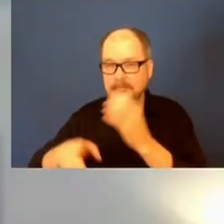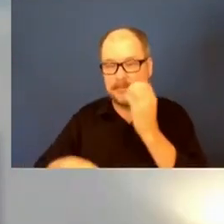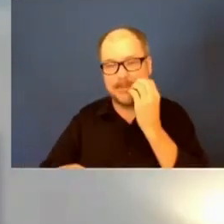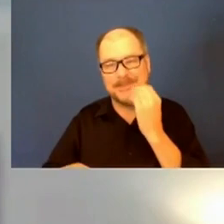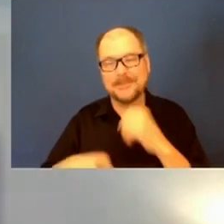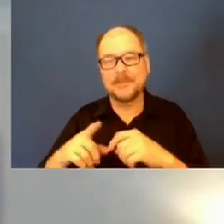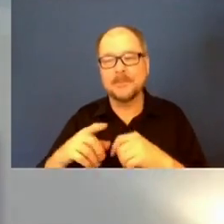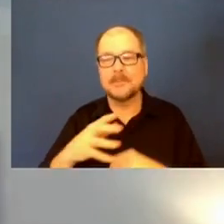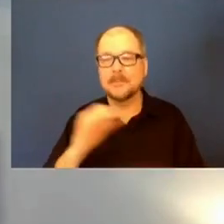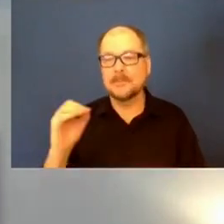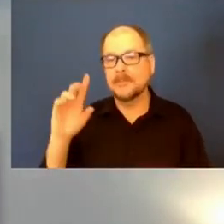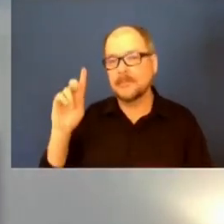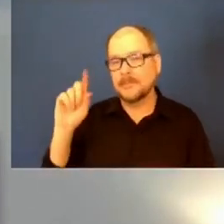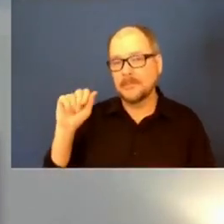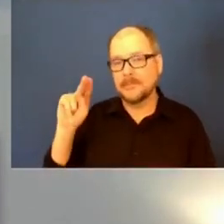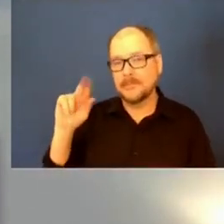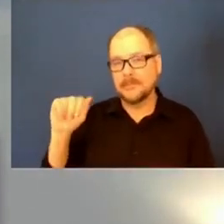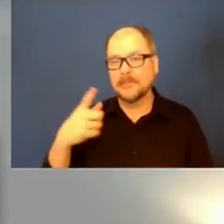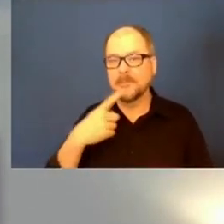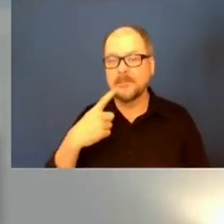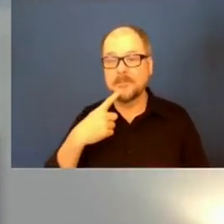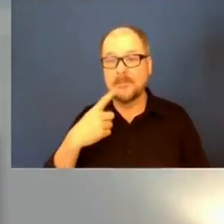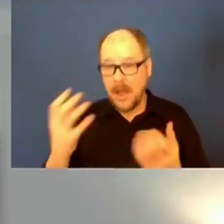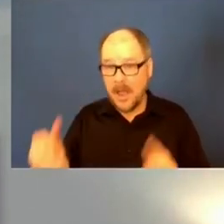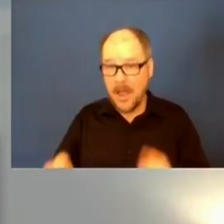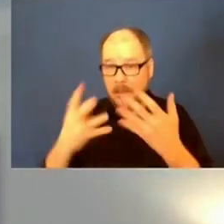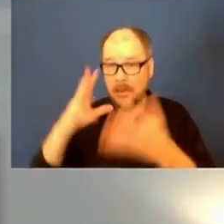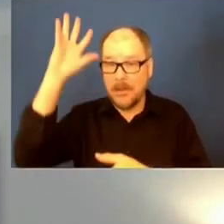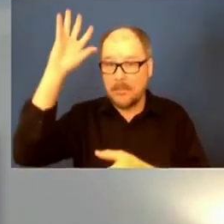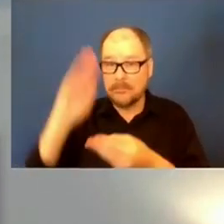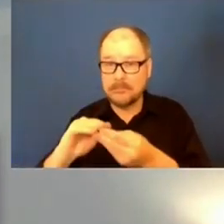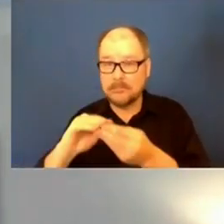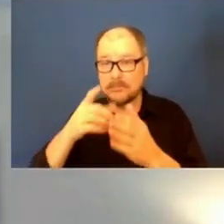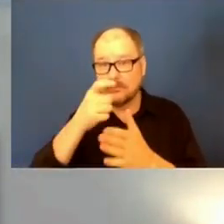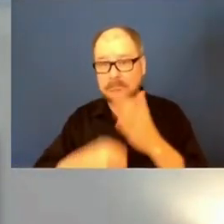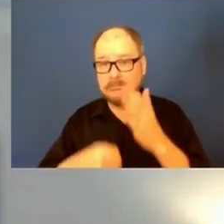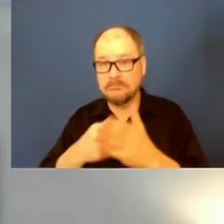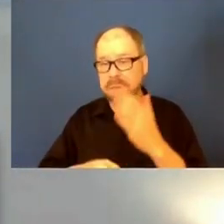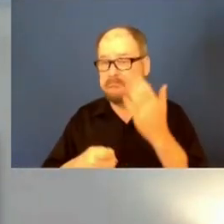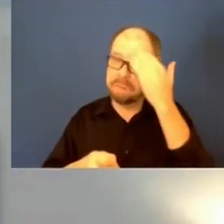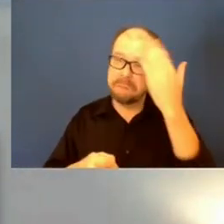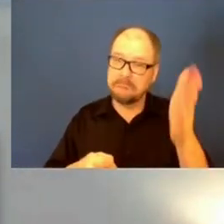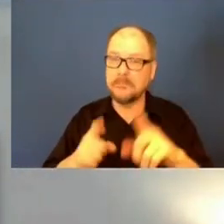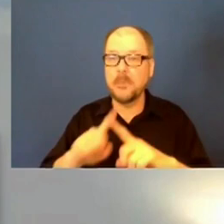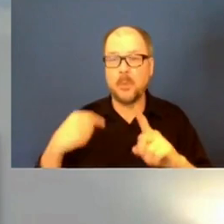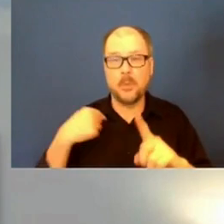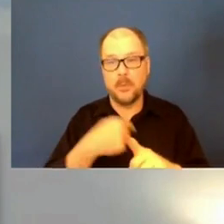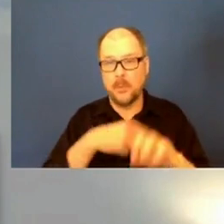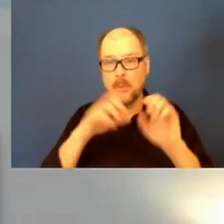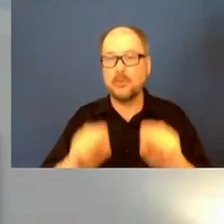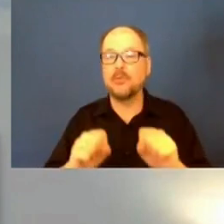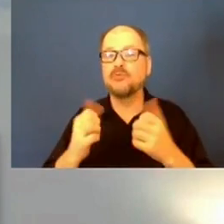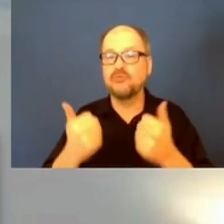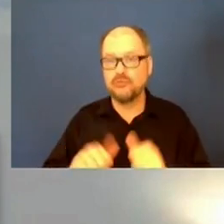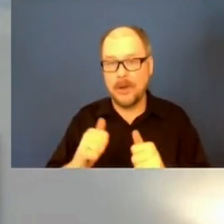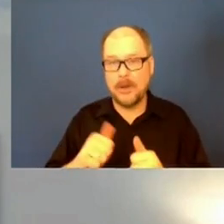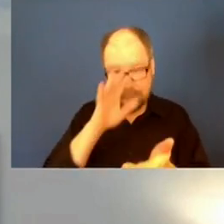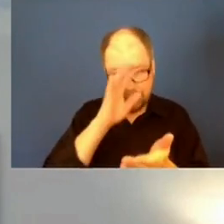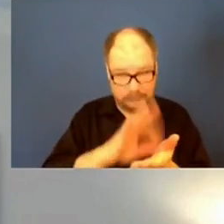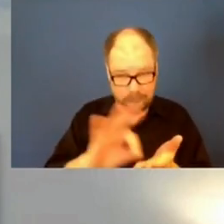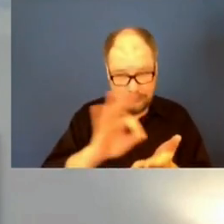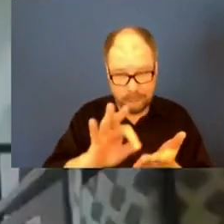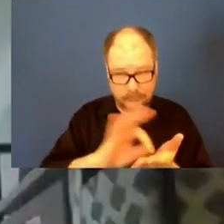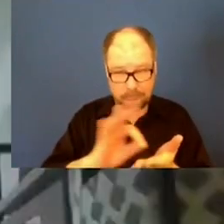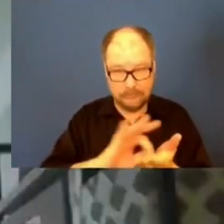And, Hunter, I don't have a dollar amount for you on all the costs, but we can try to pull something together for you. Okay. Thank you, Tina.